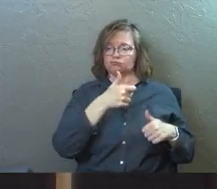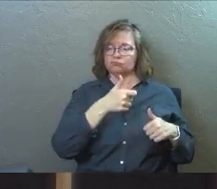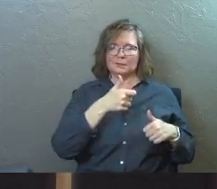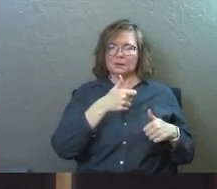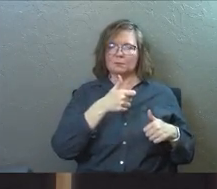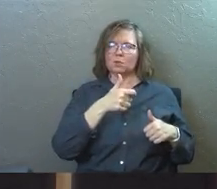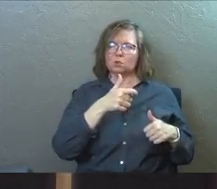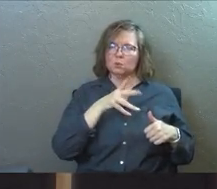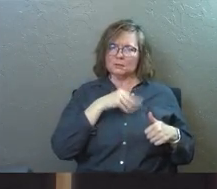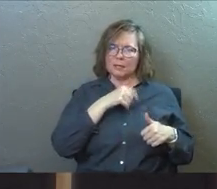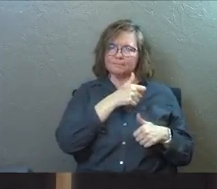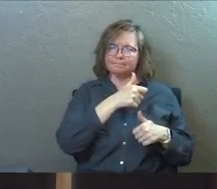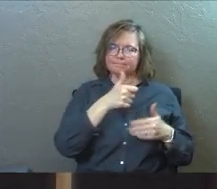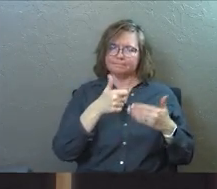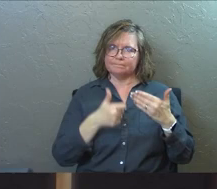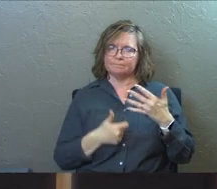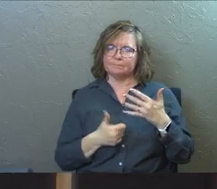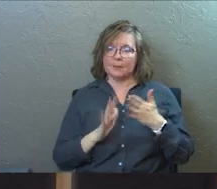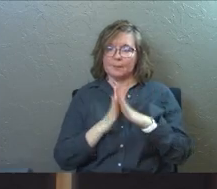like a servant.